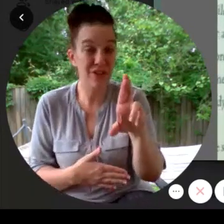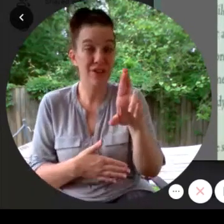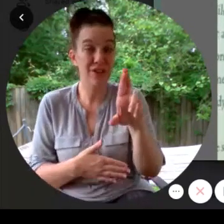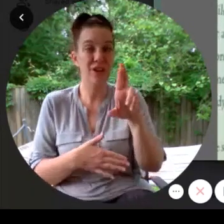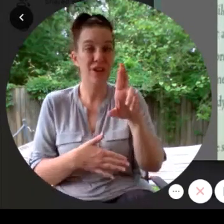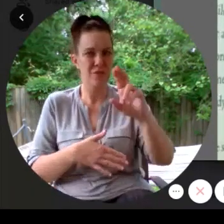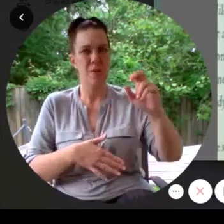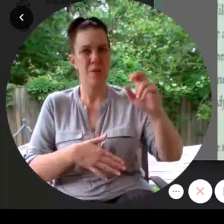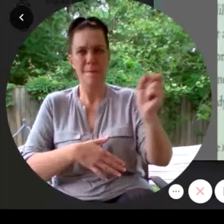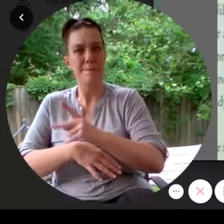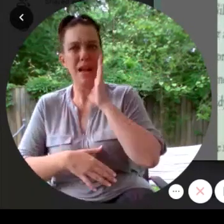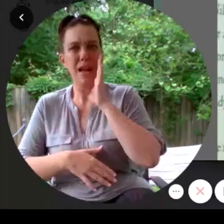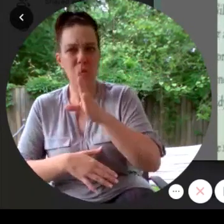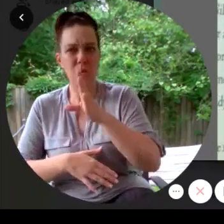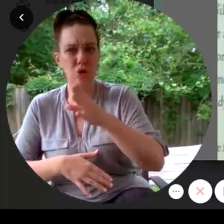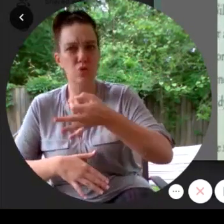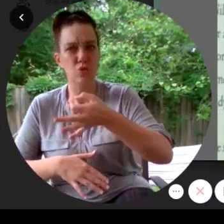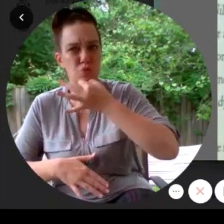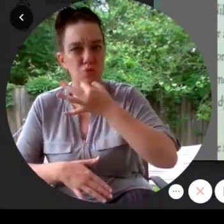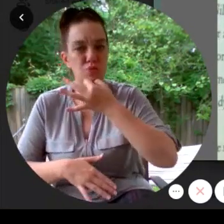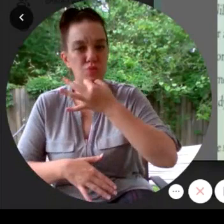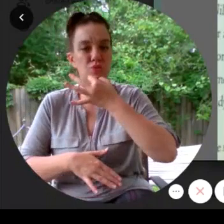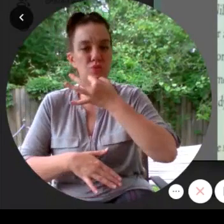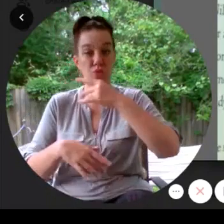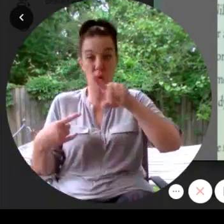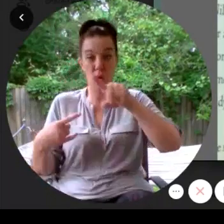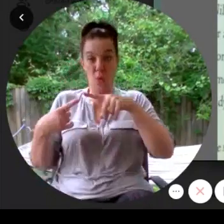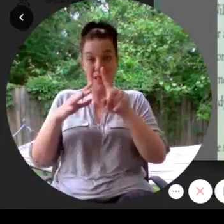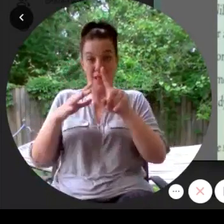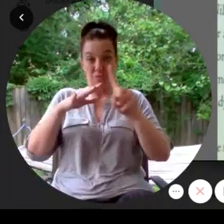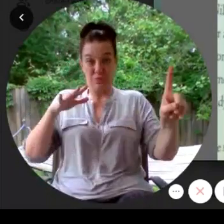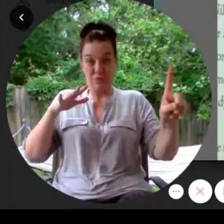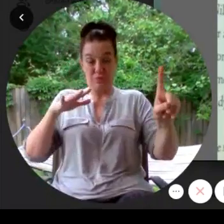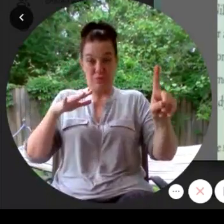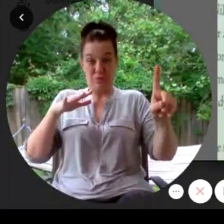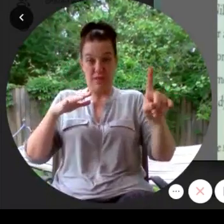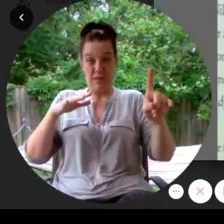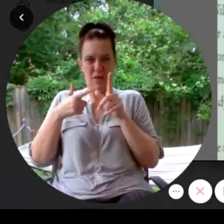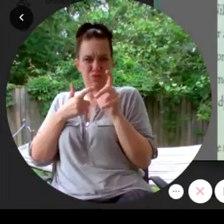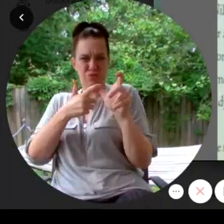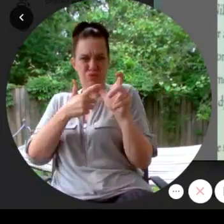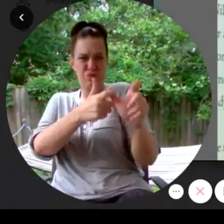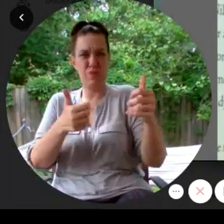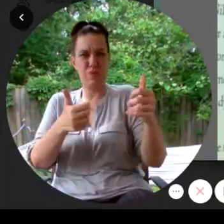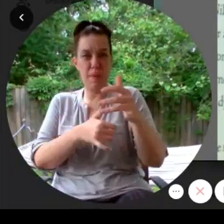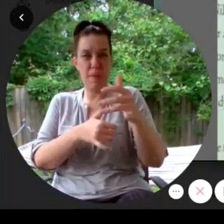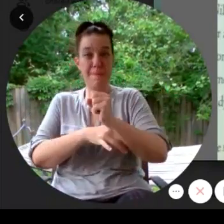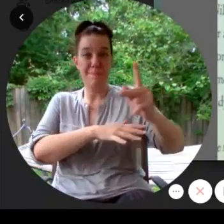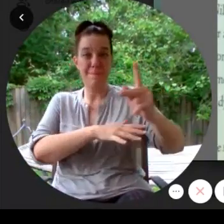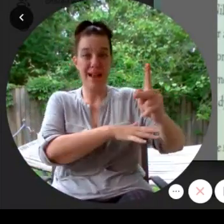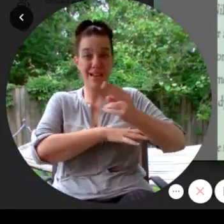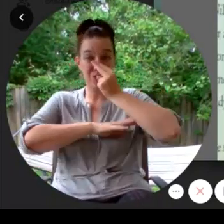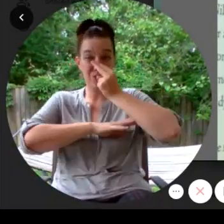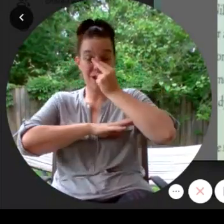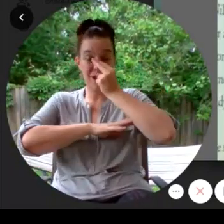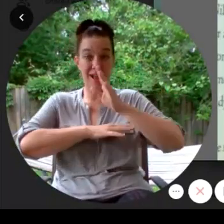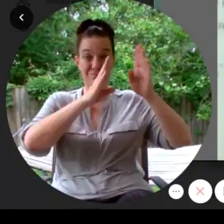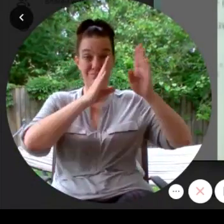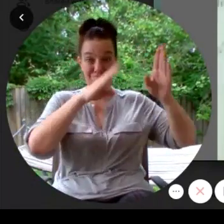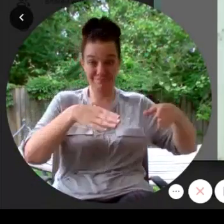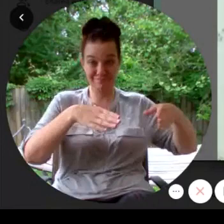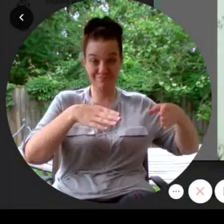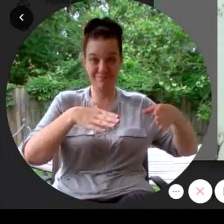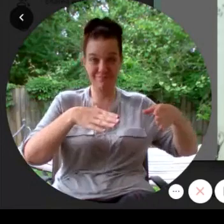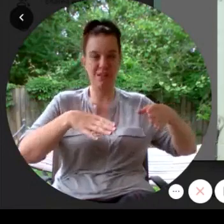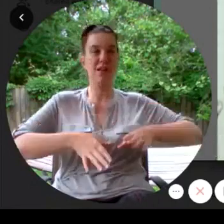We'll be right back. As soon as they were outside, they sprinted back to Niles' house. Incredible, said Niles.